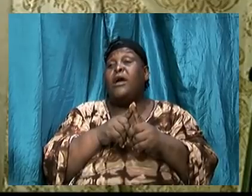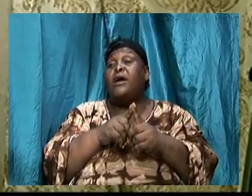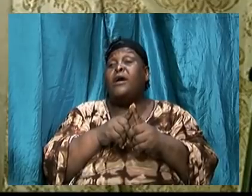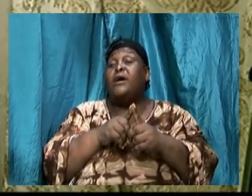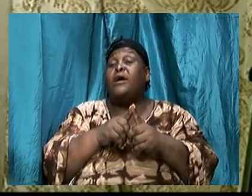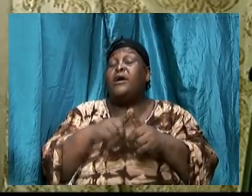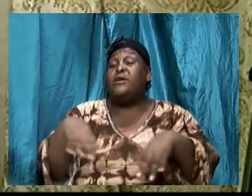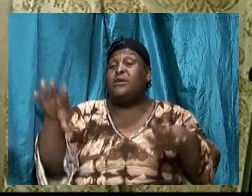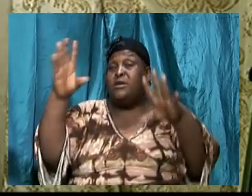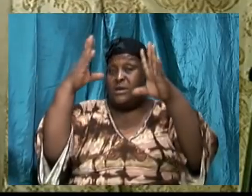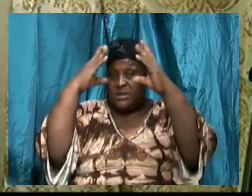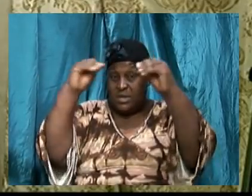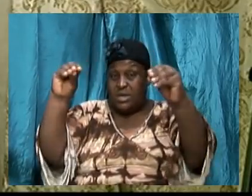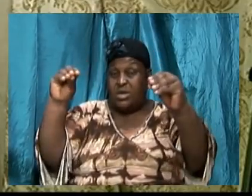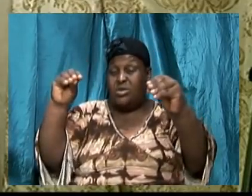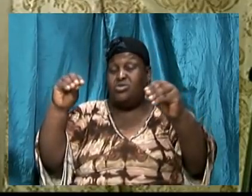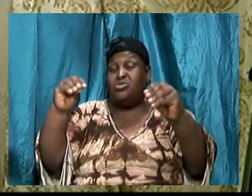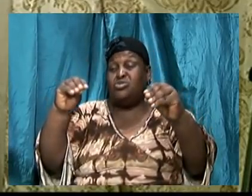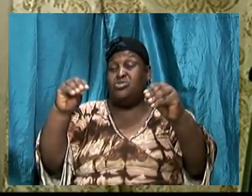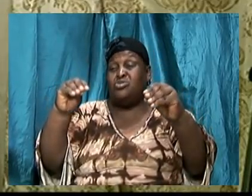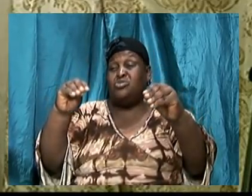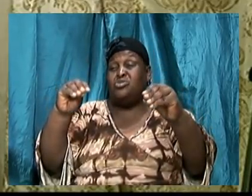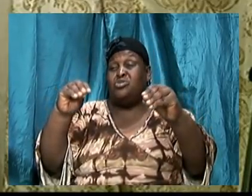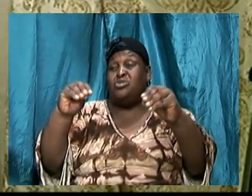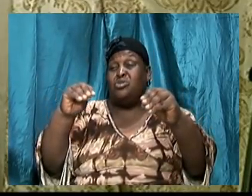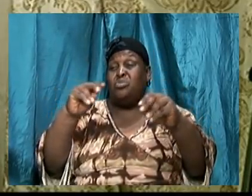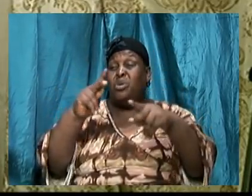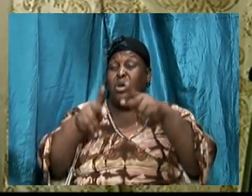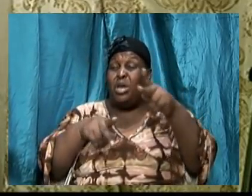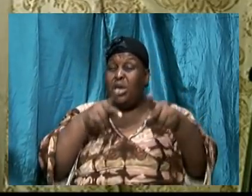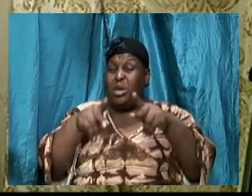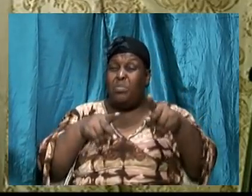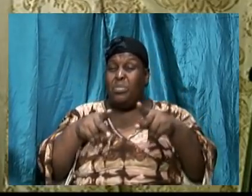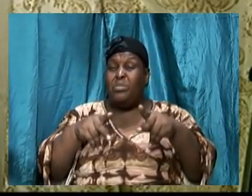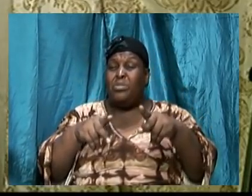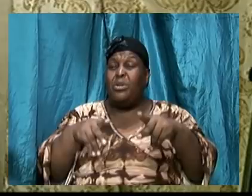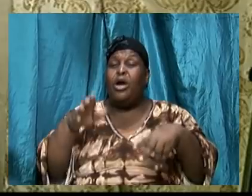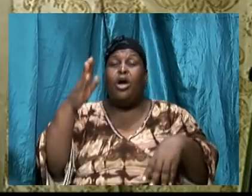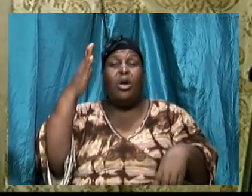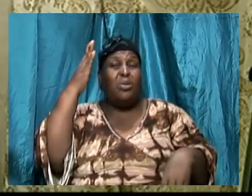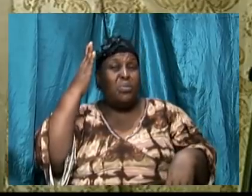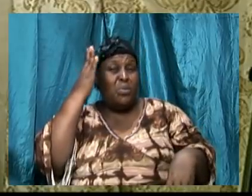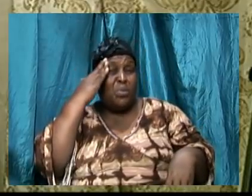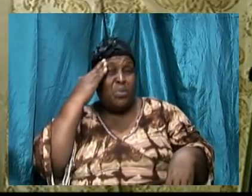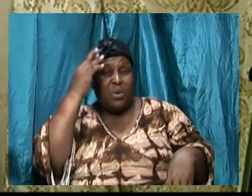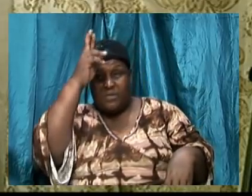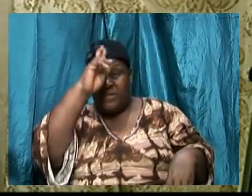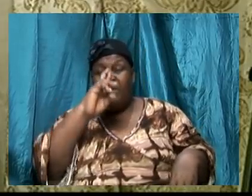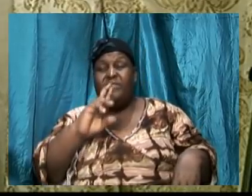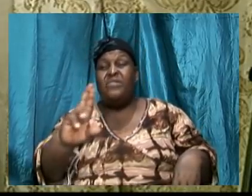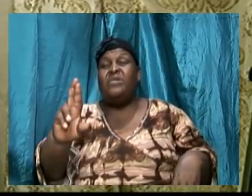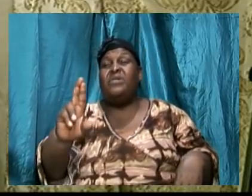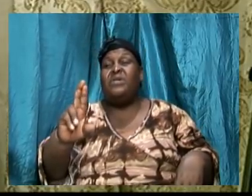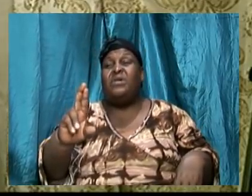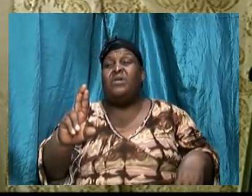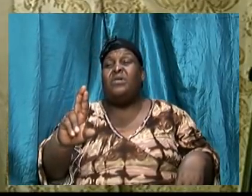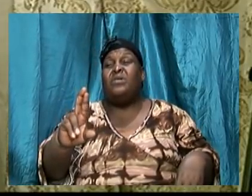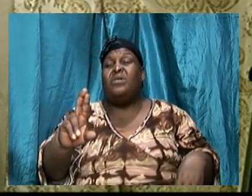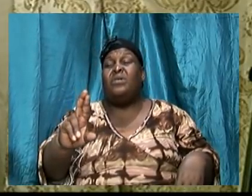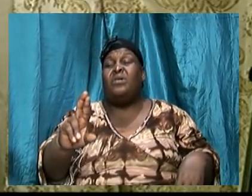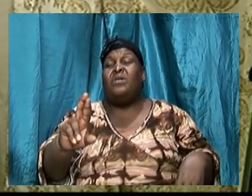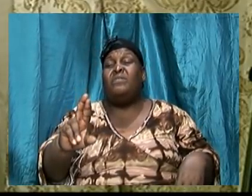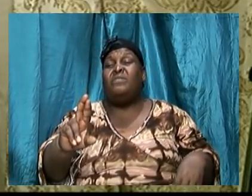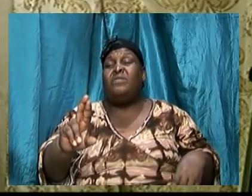when we can have a newer or a clearer revelation of a particular matter because it then